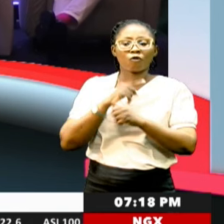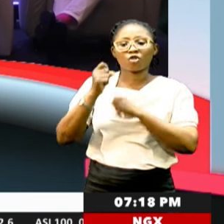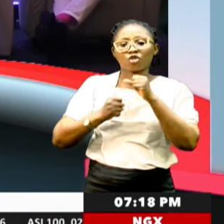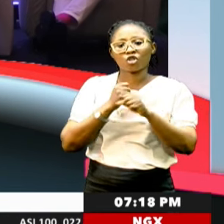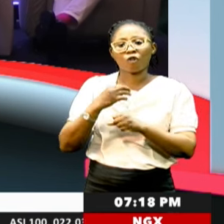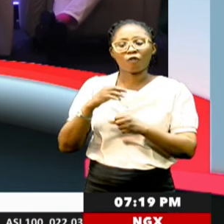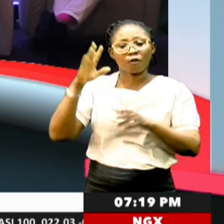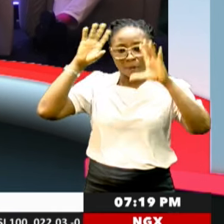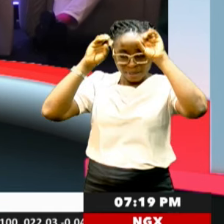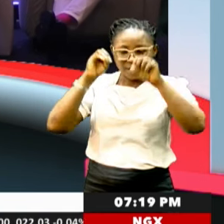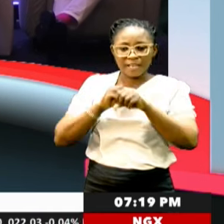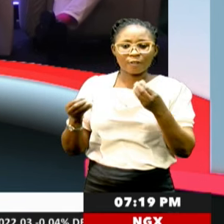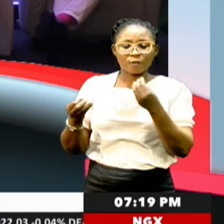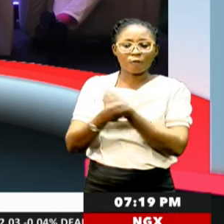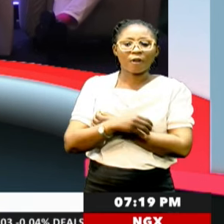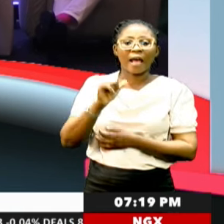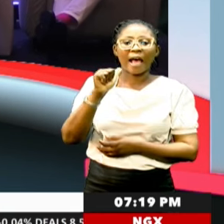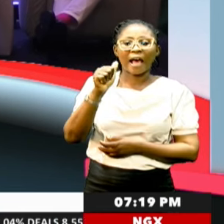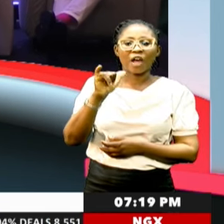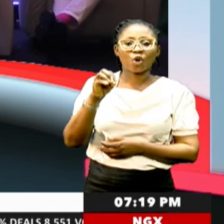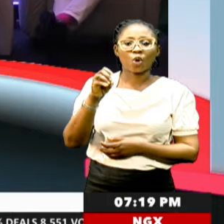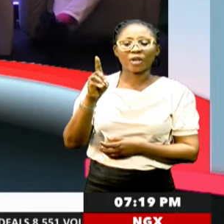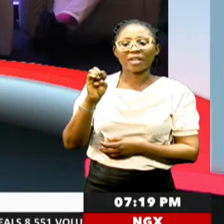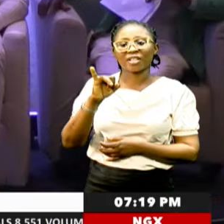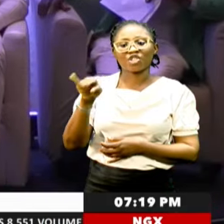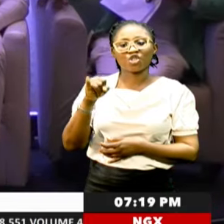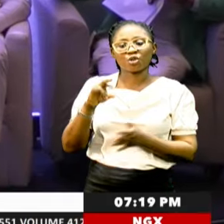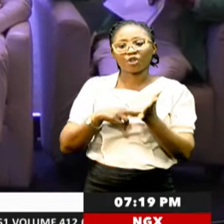President in office. IODG, Mike and Dave, reports.